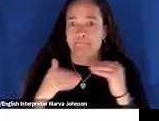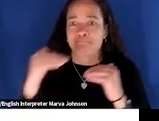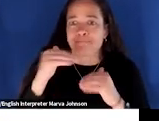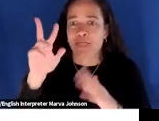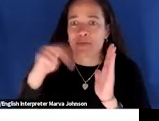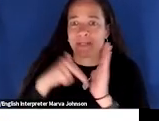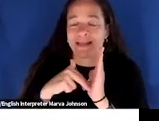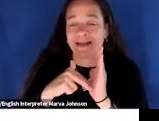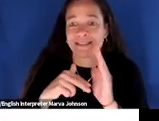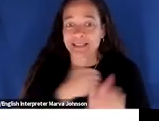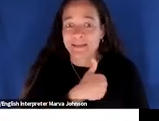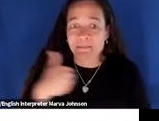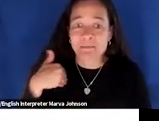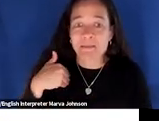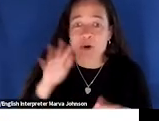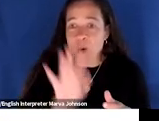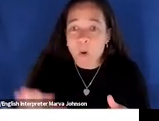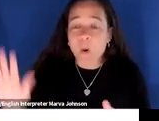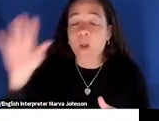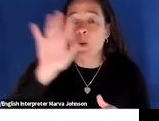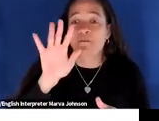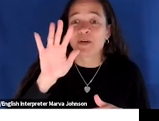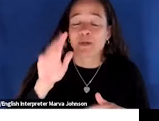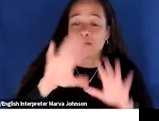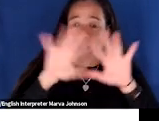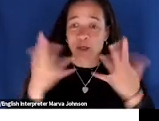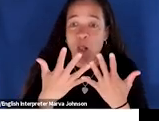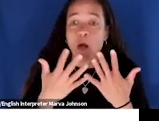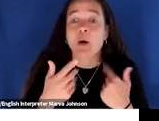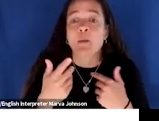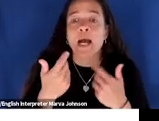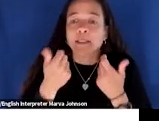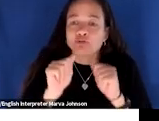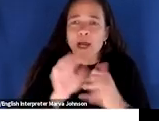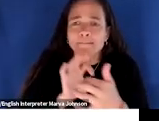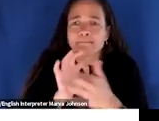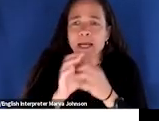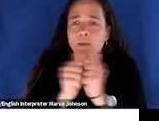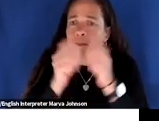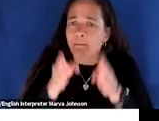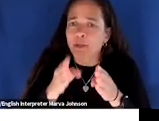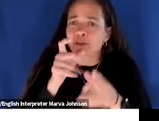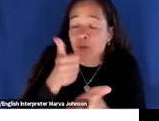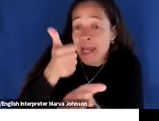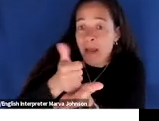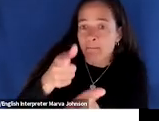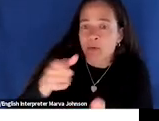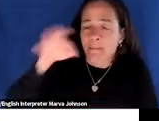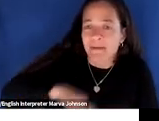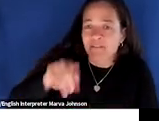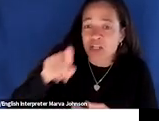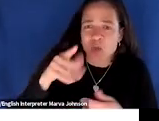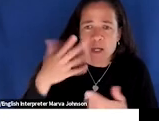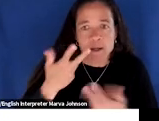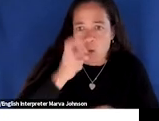here in the u.s but increasingly around the globe and trying to find a person who could be most helpful to you can sometimes feel like a needle in a haystack that's what circles is all about